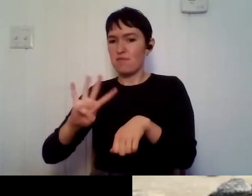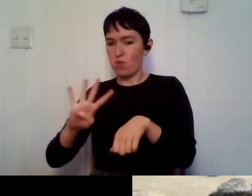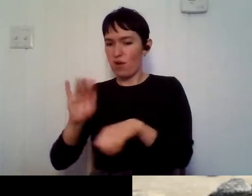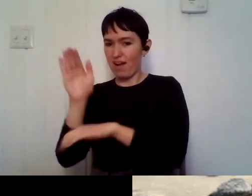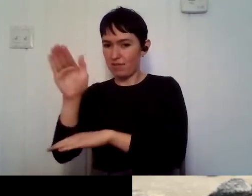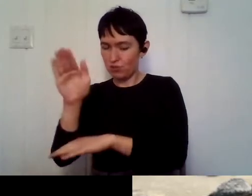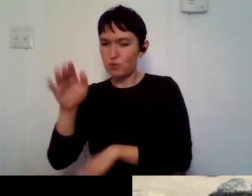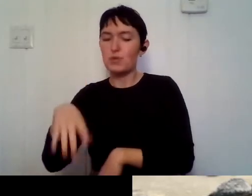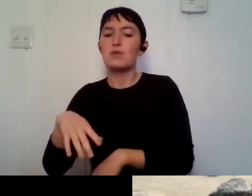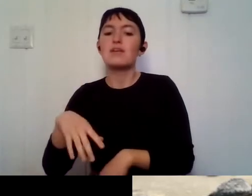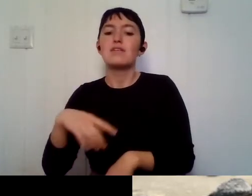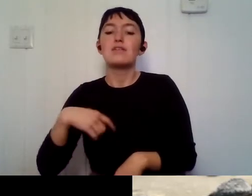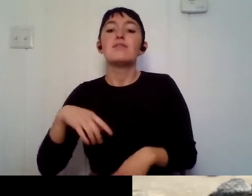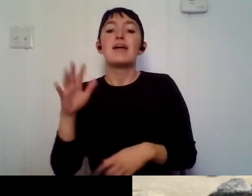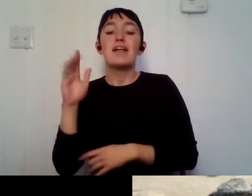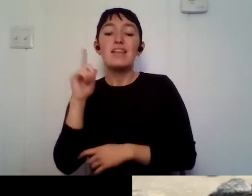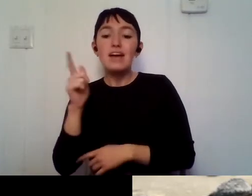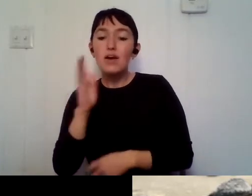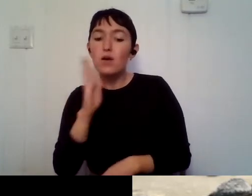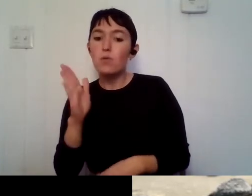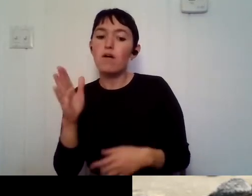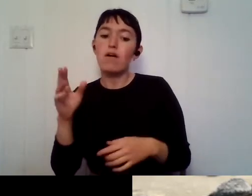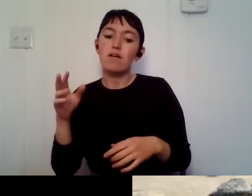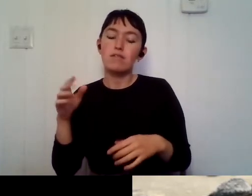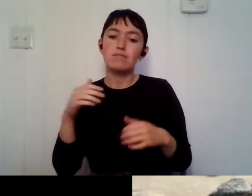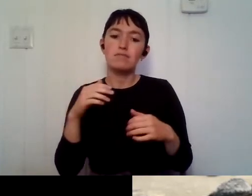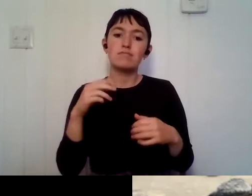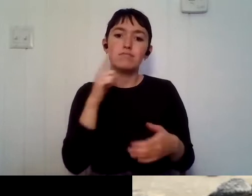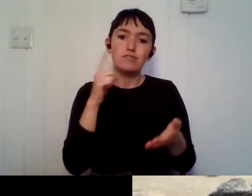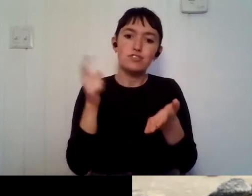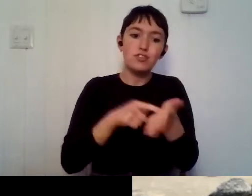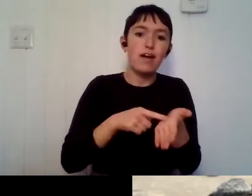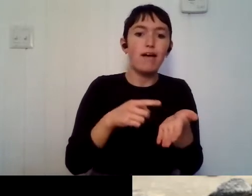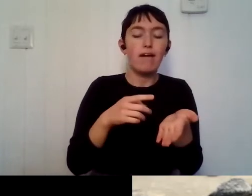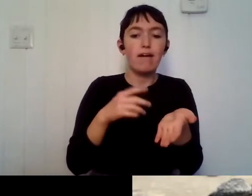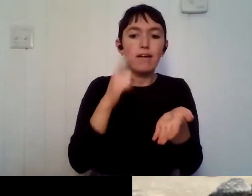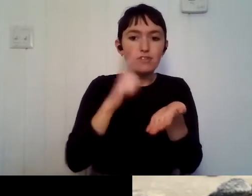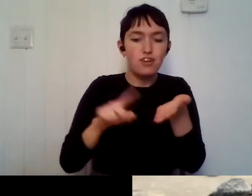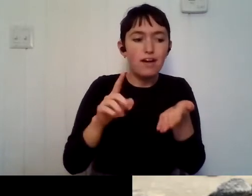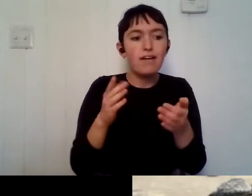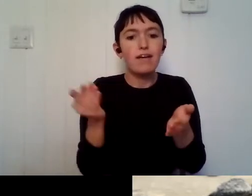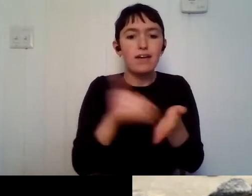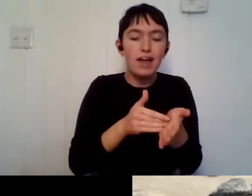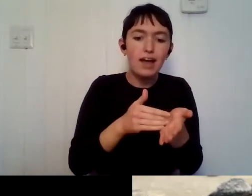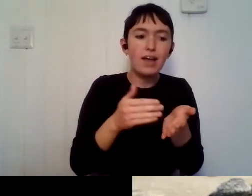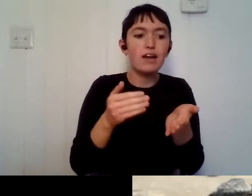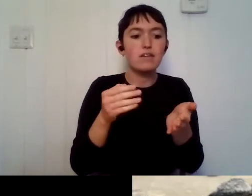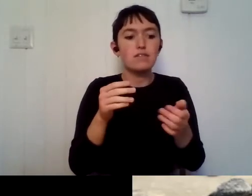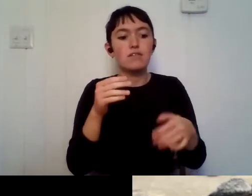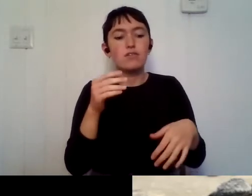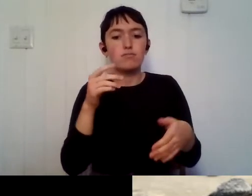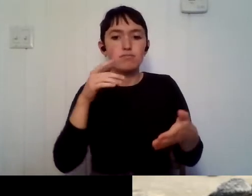that were flying still. So we'll have to go back up and check those traps and process those bats. And then we'll move the